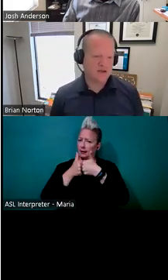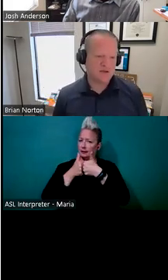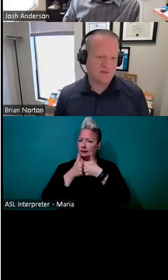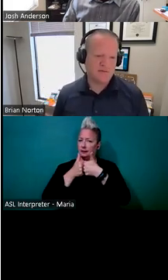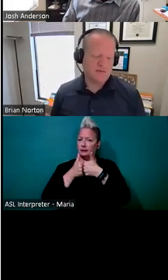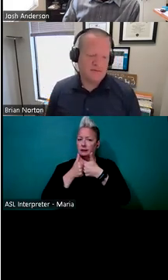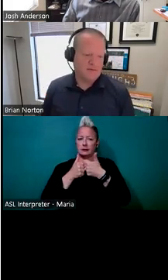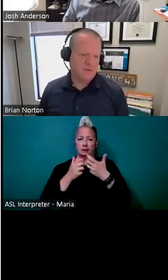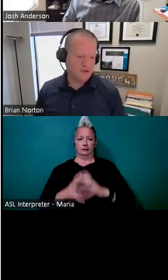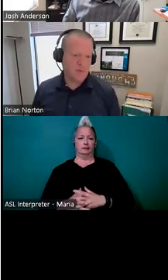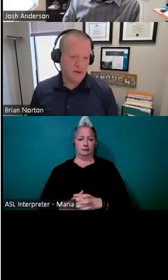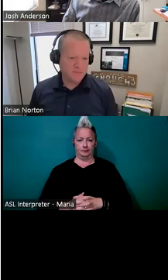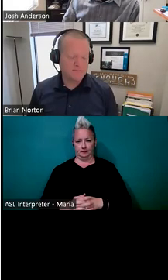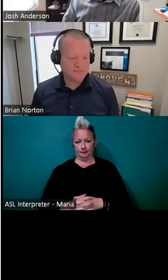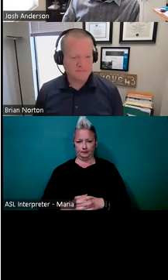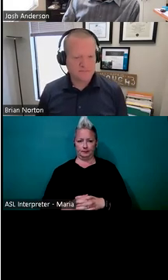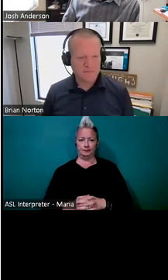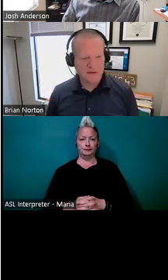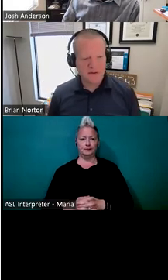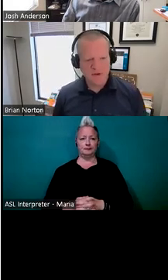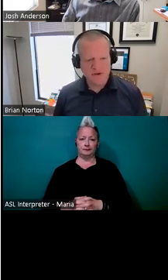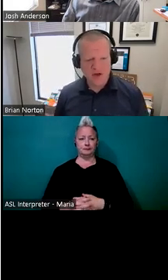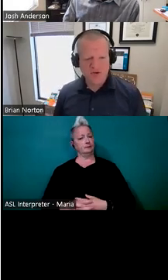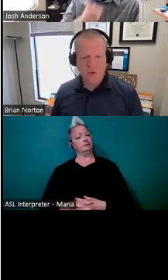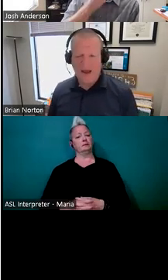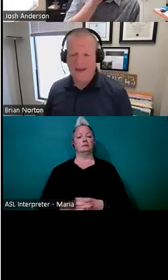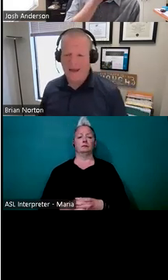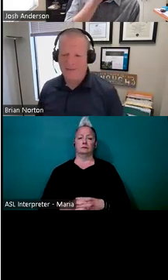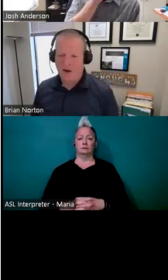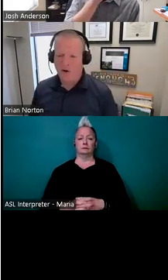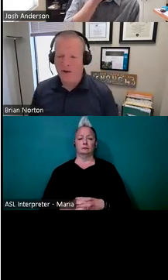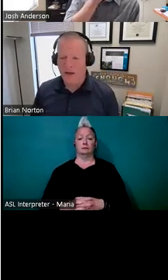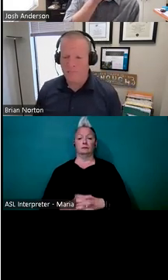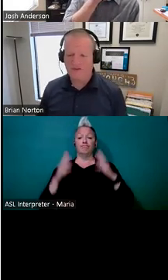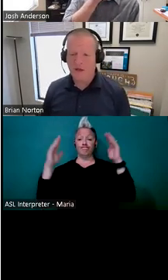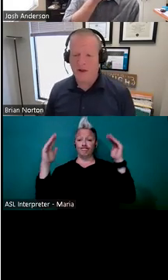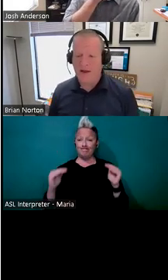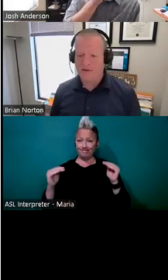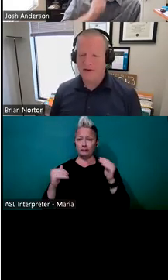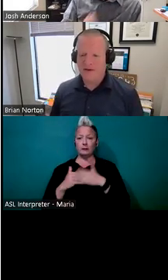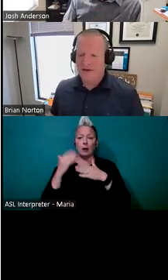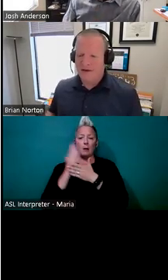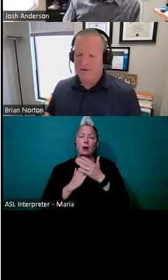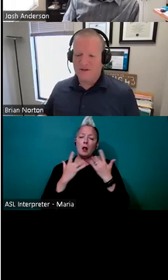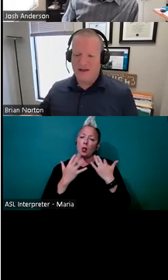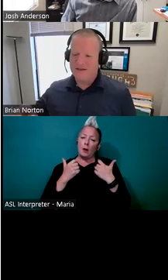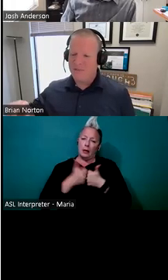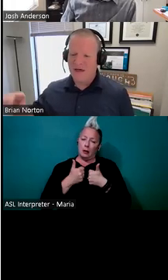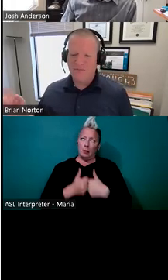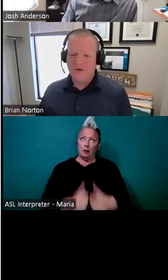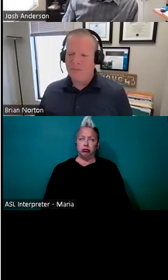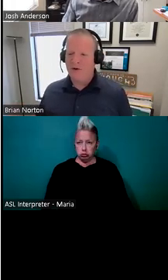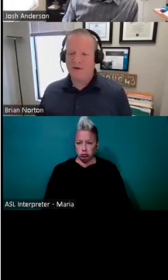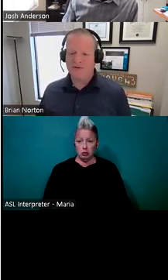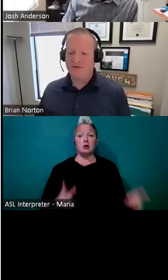accommodations for, for someone. There's also the waiting game that hurry up and slow down. There's a lot of time,